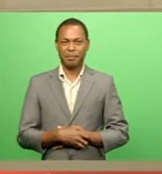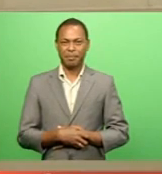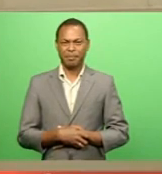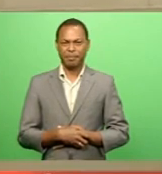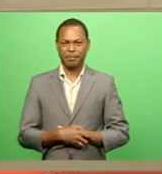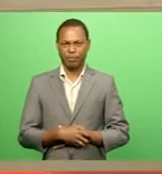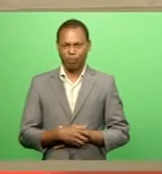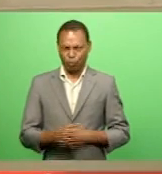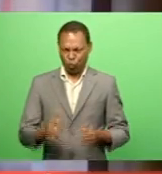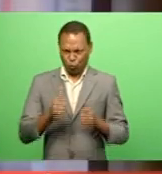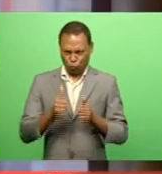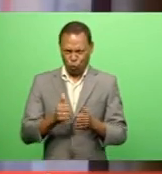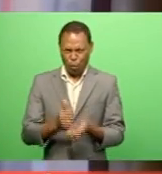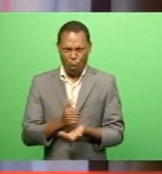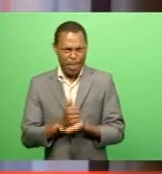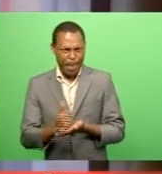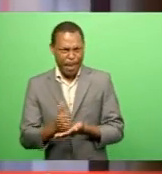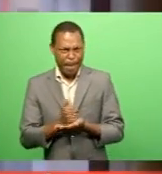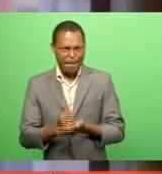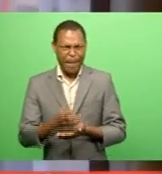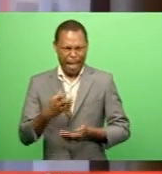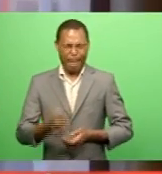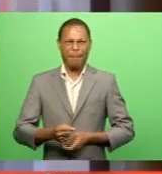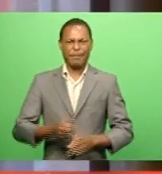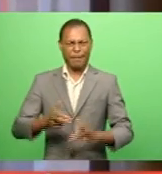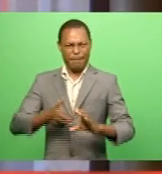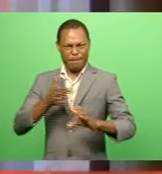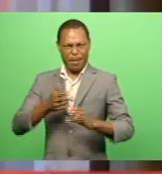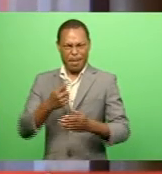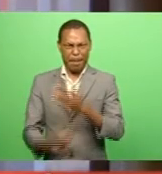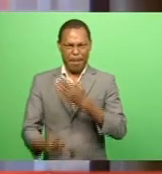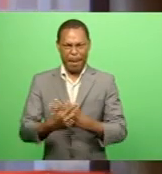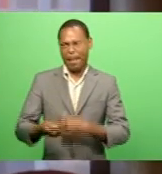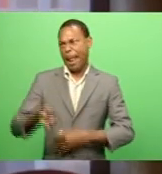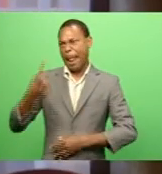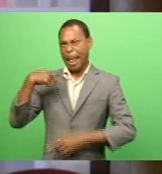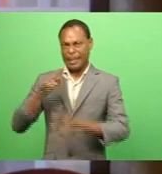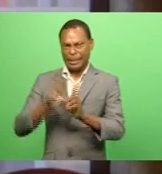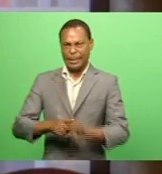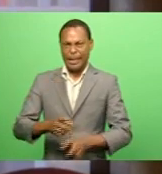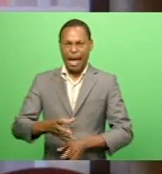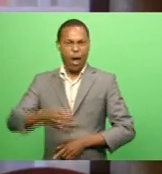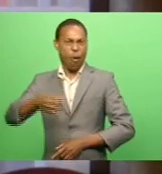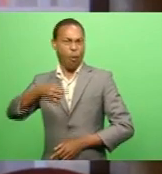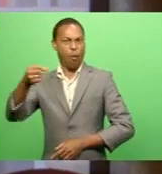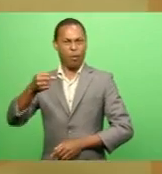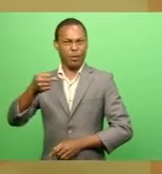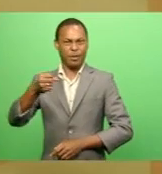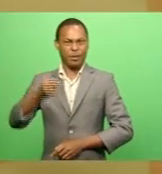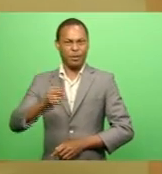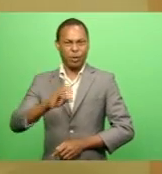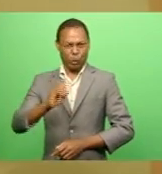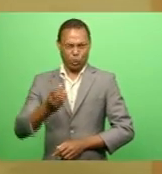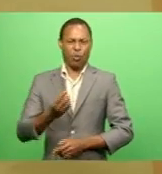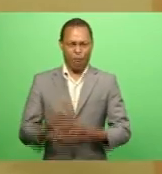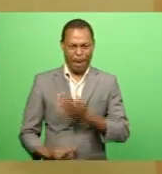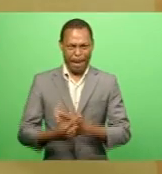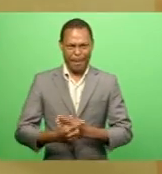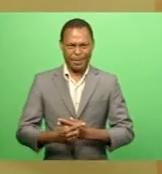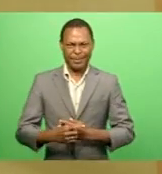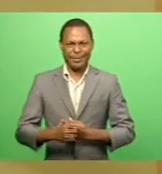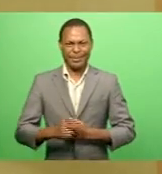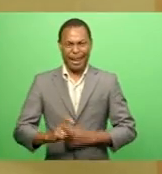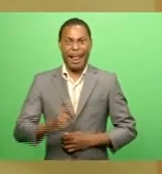number of film productions scheduled for last year have been postponed due to the pandemic And it commends over the next few months